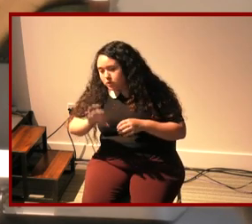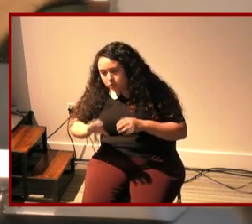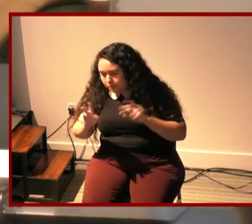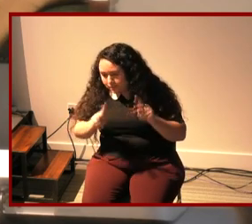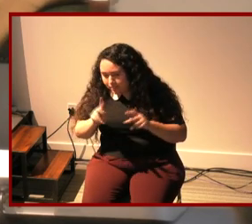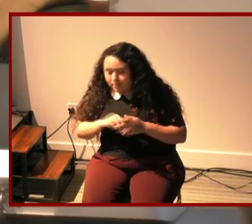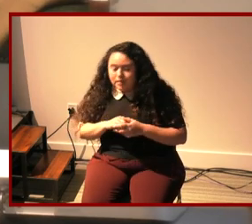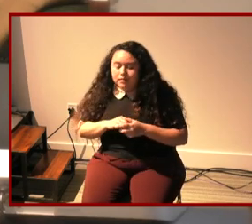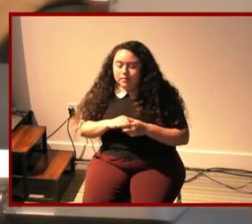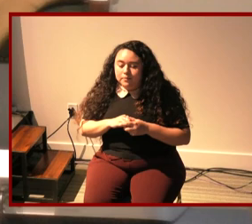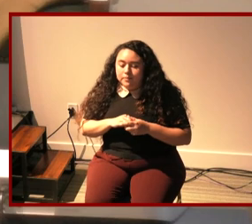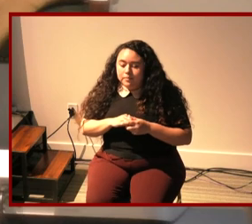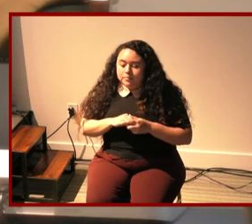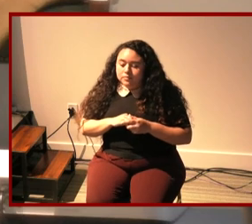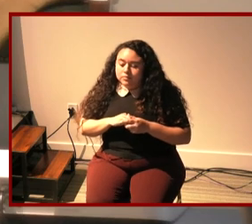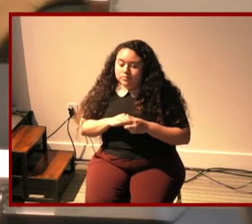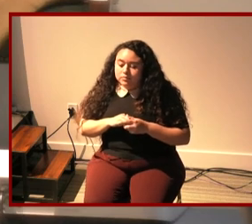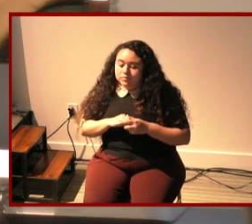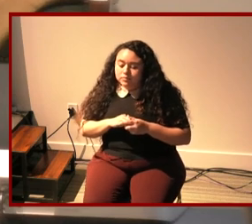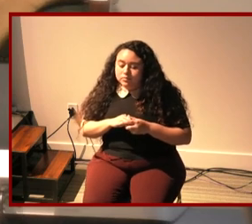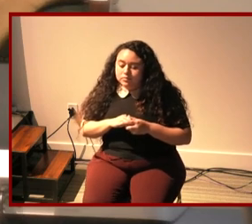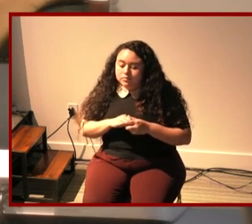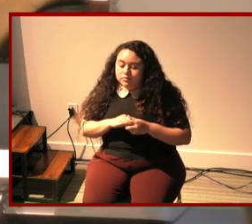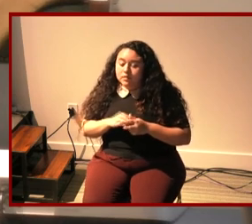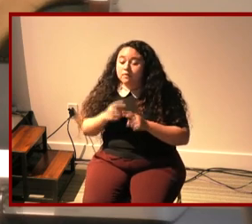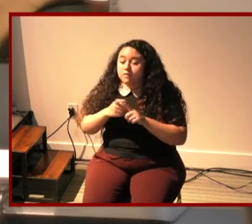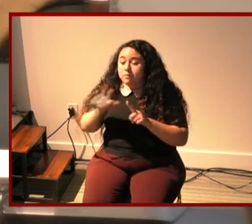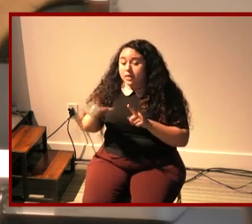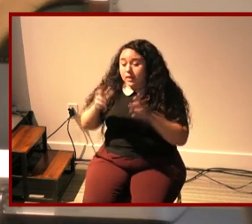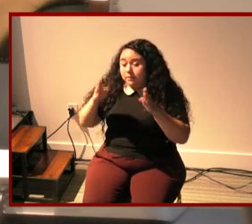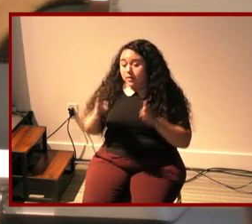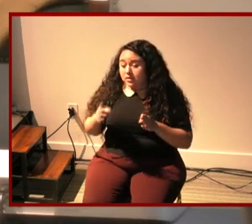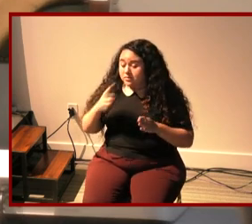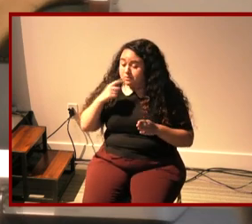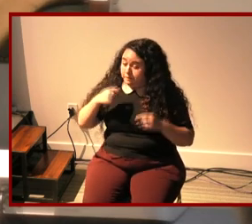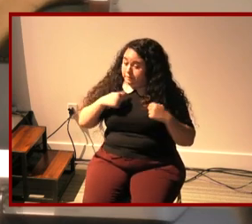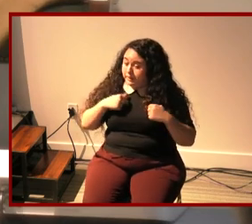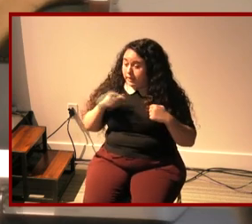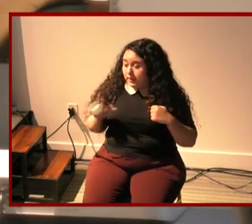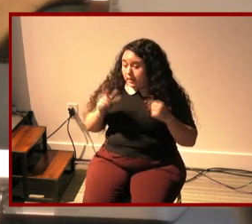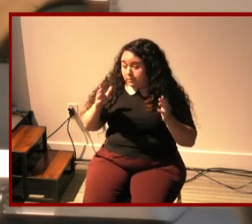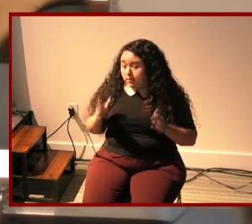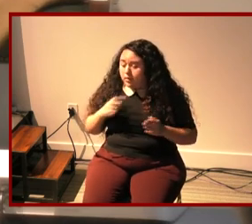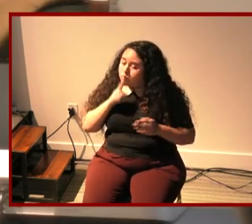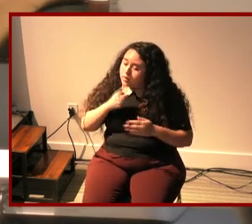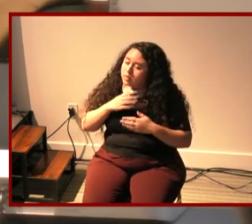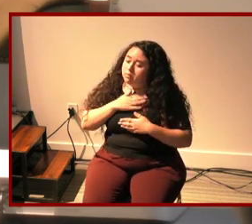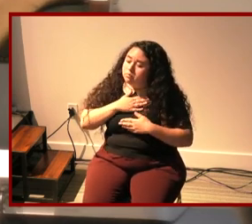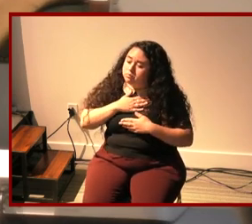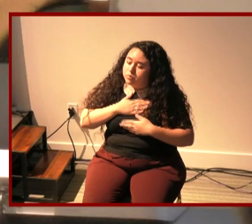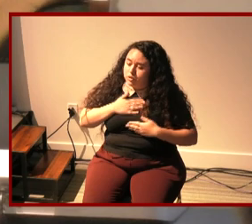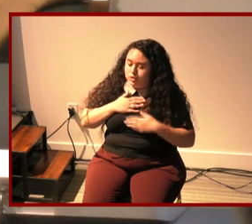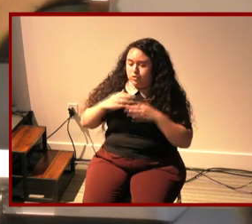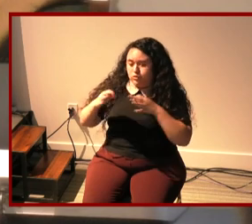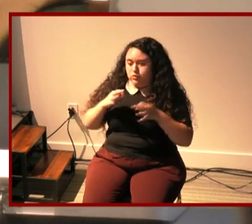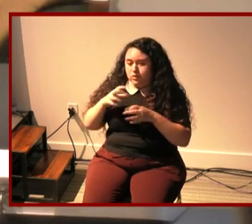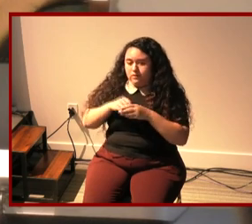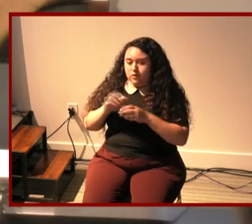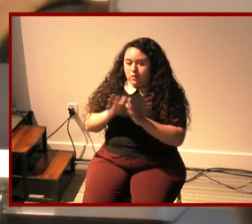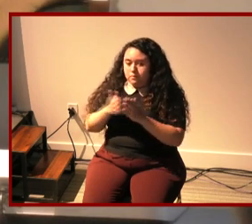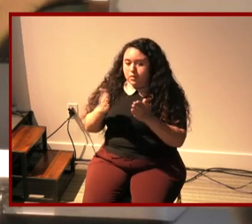folks um is from a librarian who says as a librarian i appreciated the description in your book